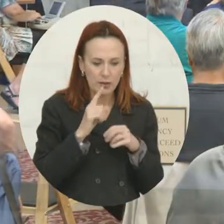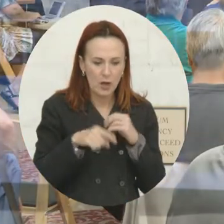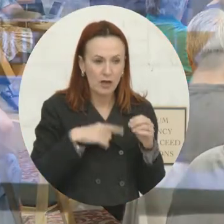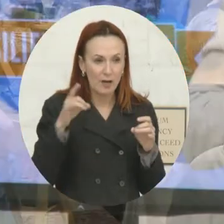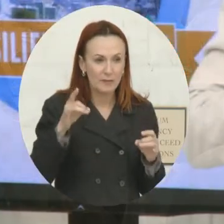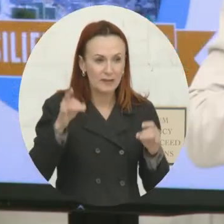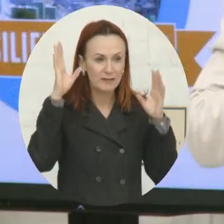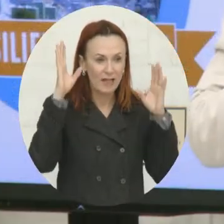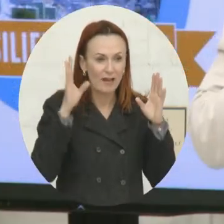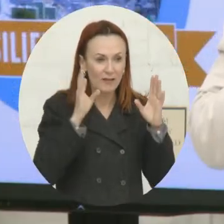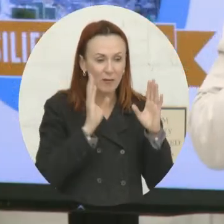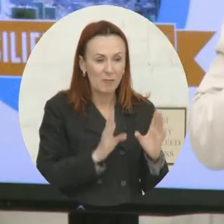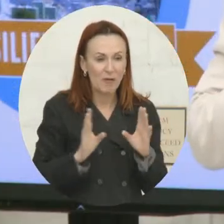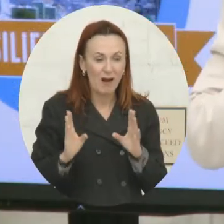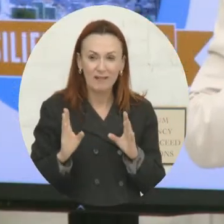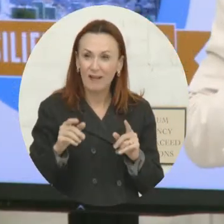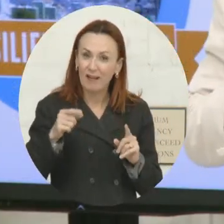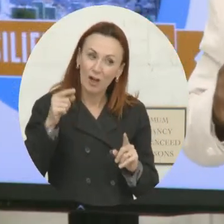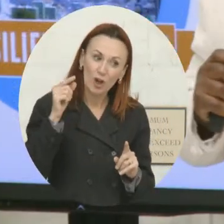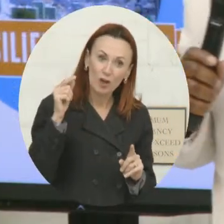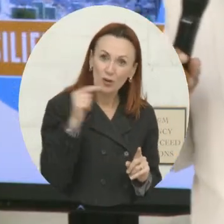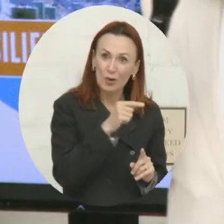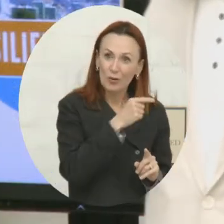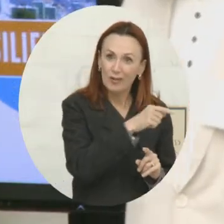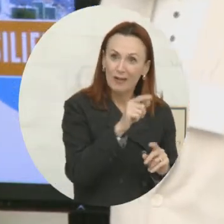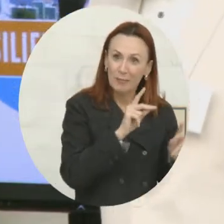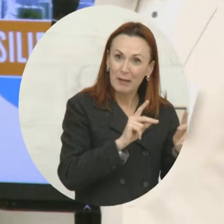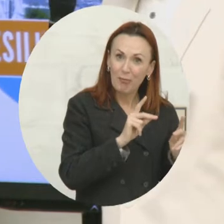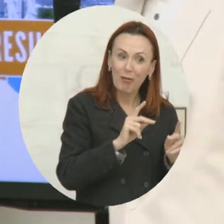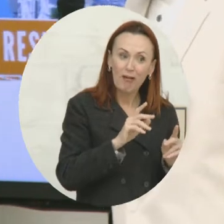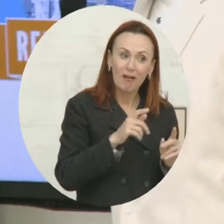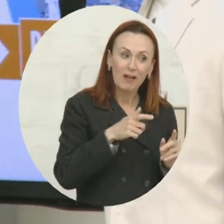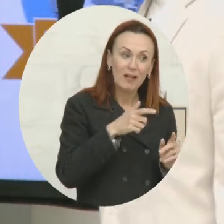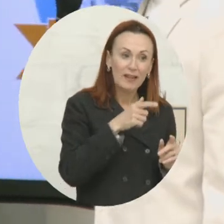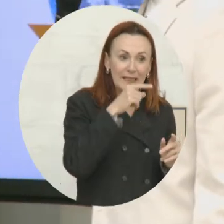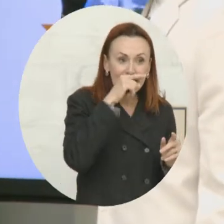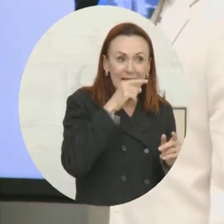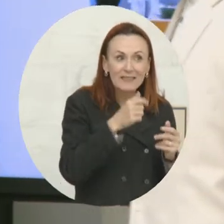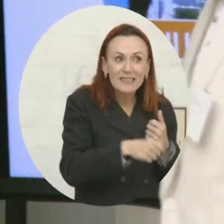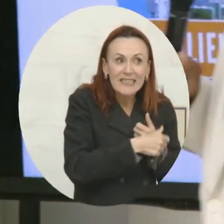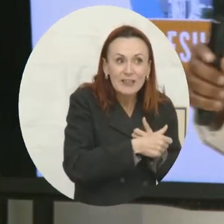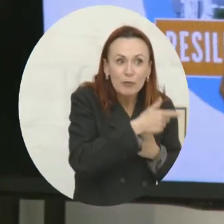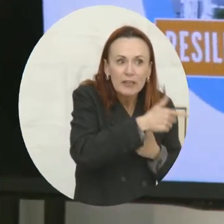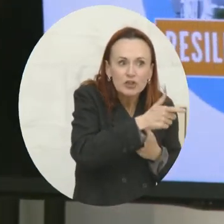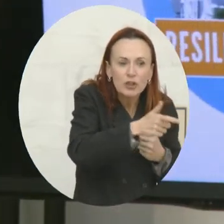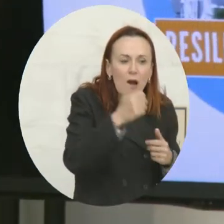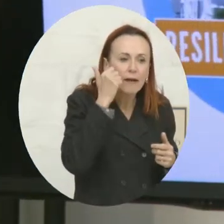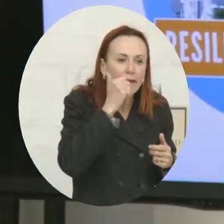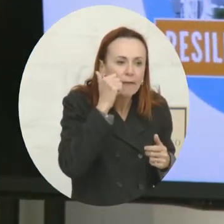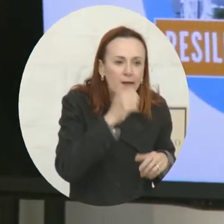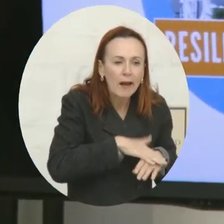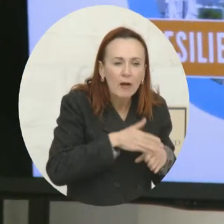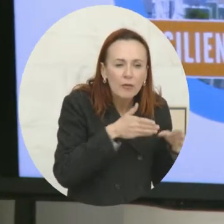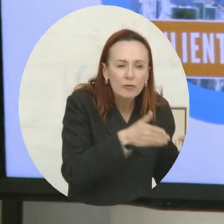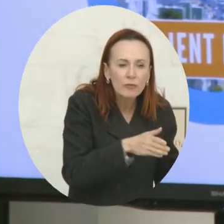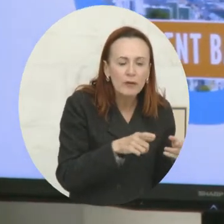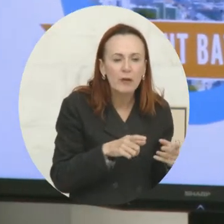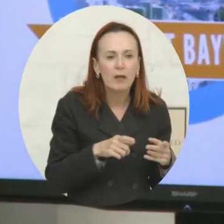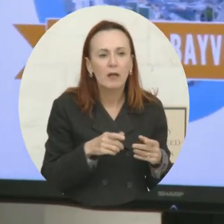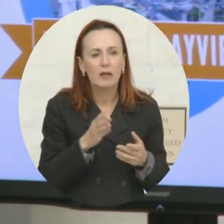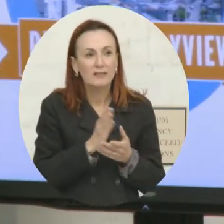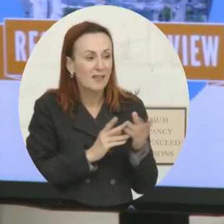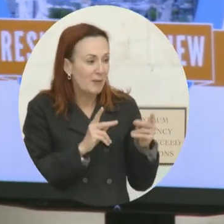kids getting shot every day on the street? How can I talk about disaster preparedness when I can't even eat or feed my